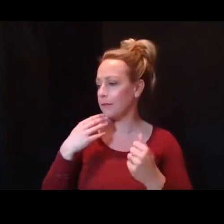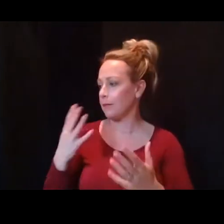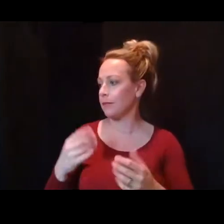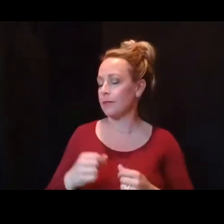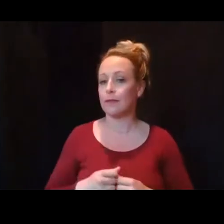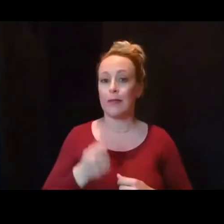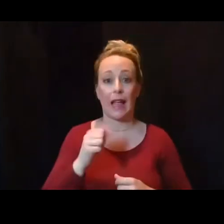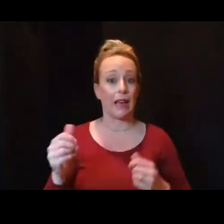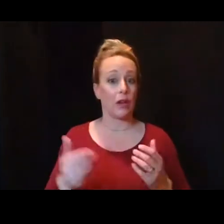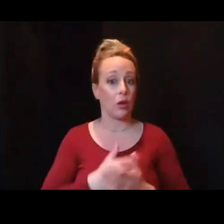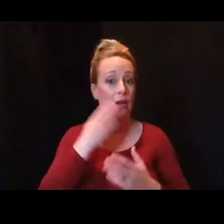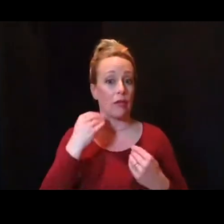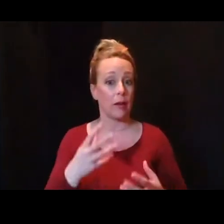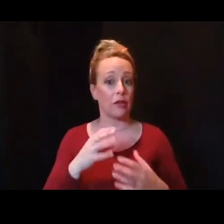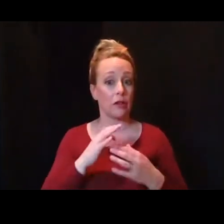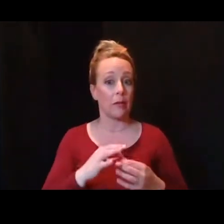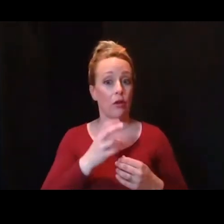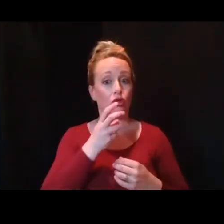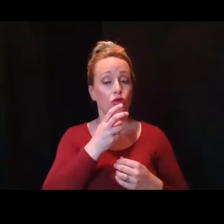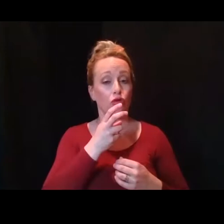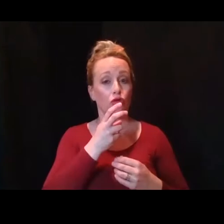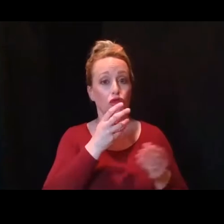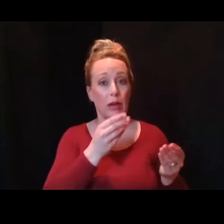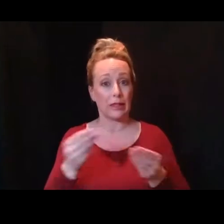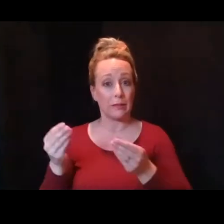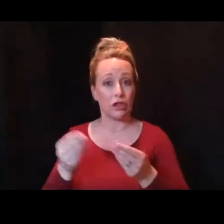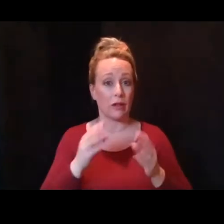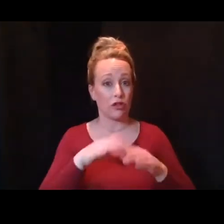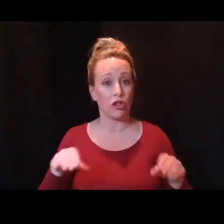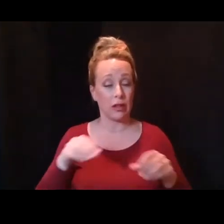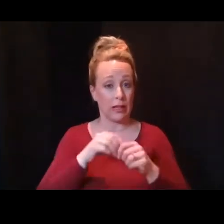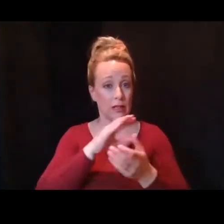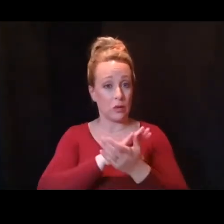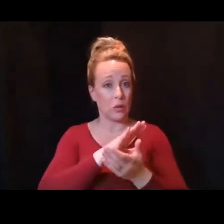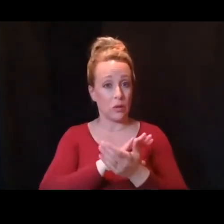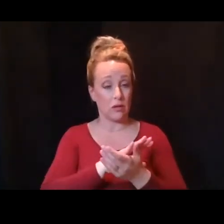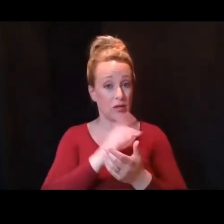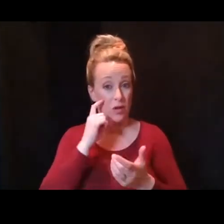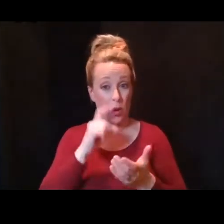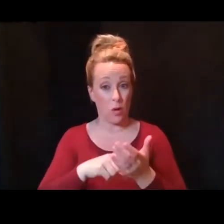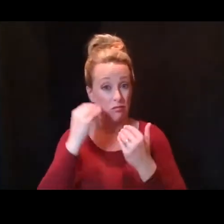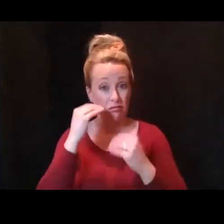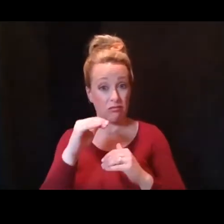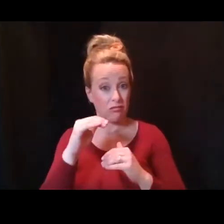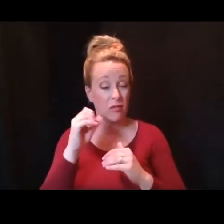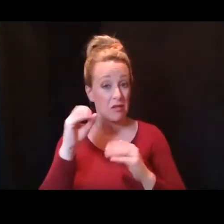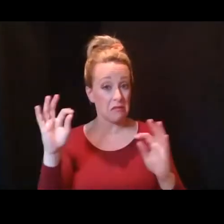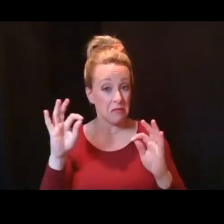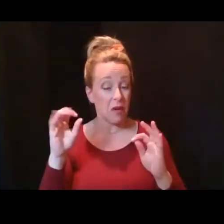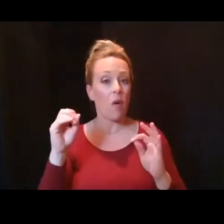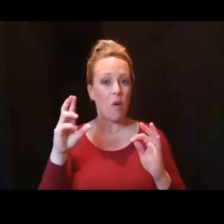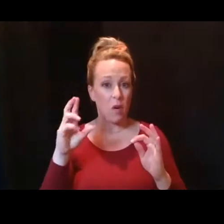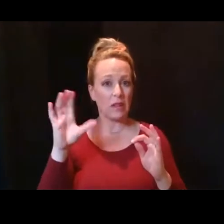Any new information on transmission among children in schools? Are we still certain little transmission is occurring in school settings, as the governor